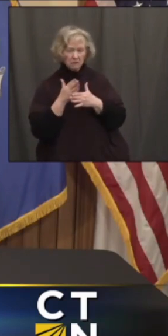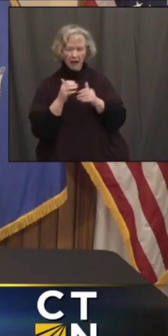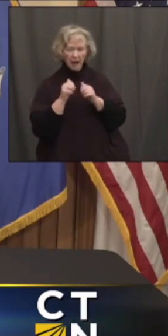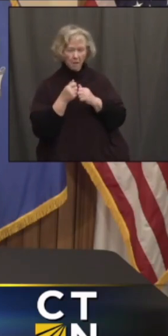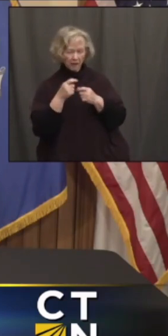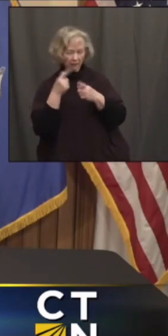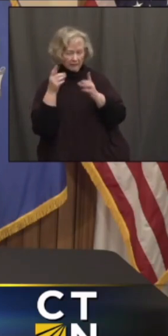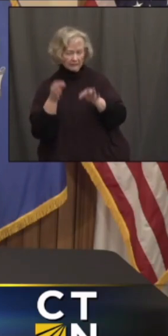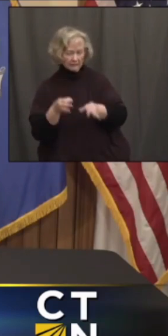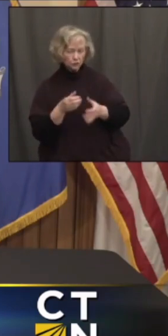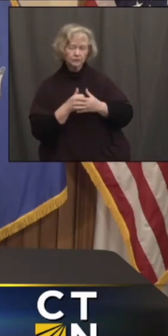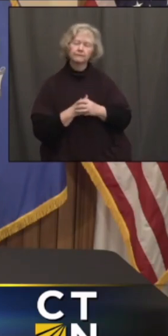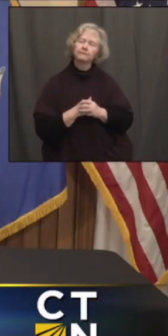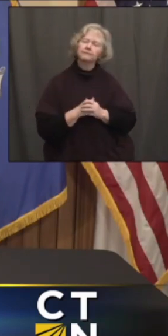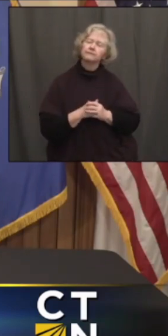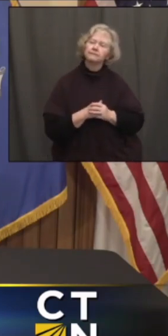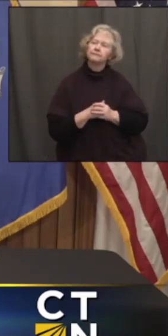decision?